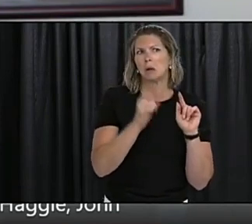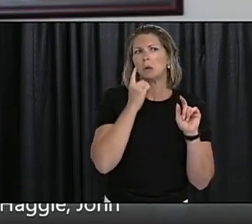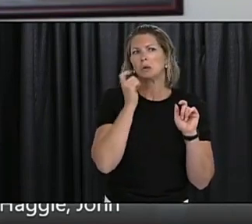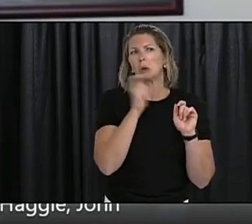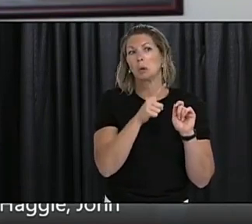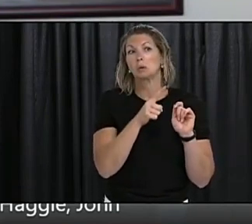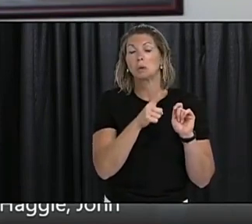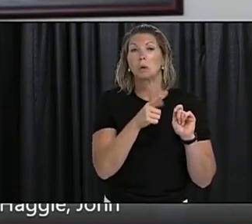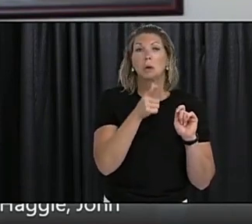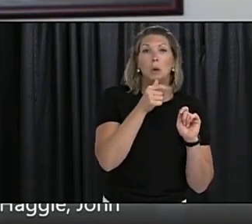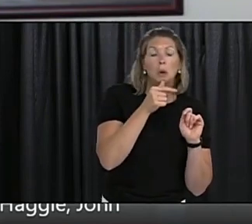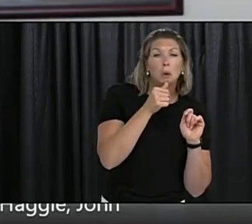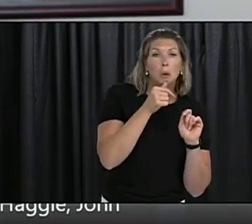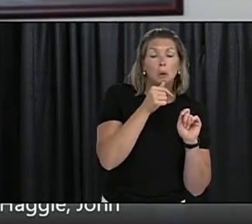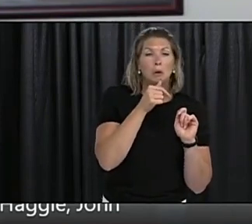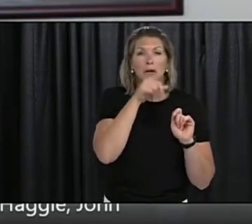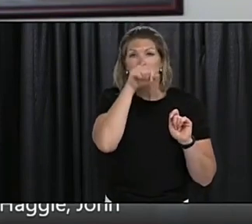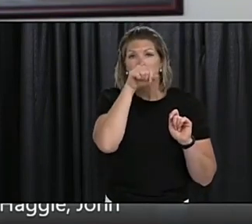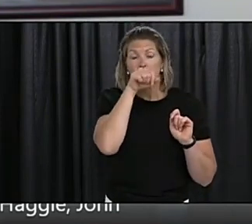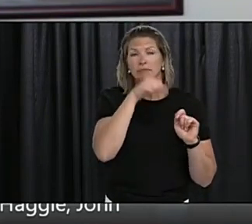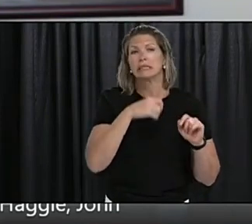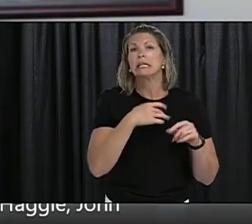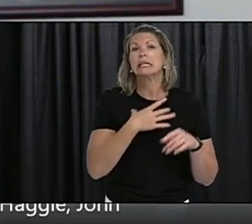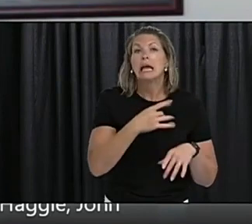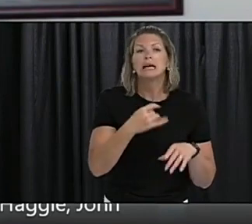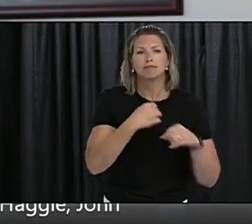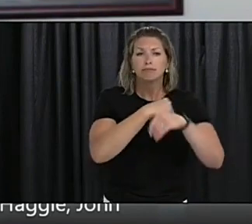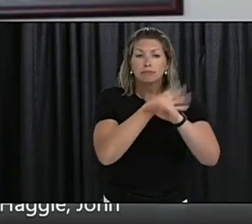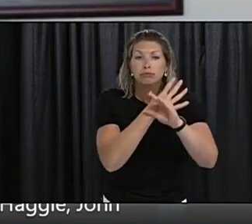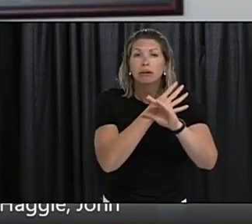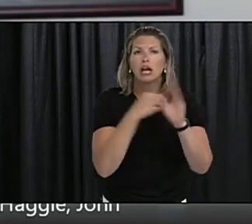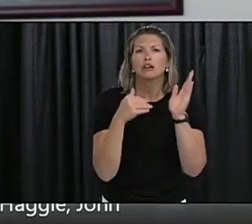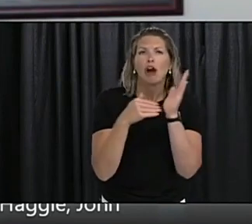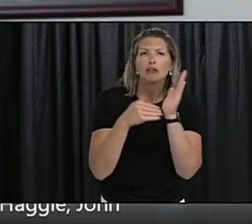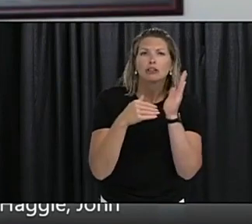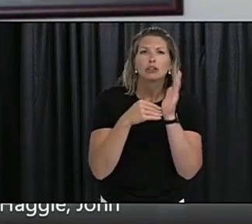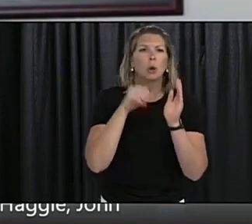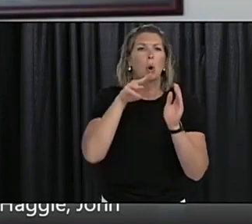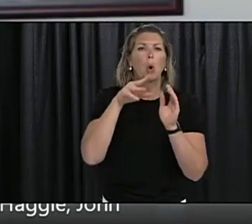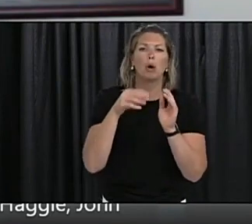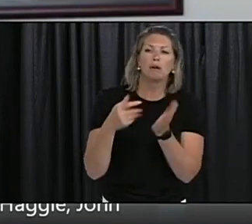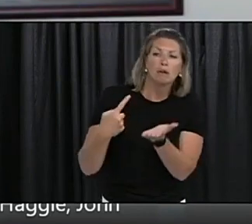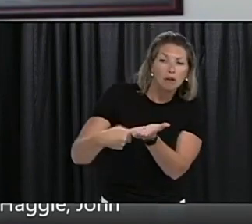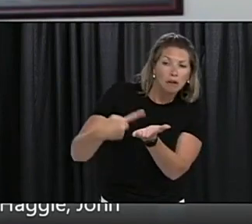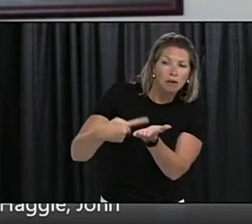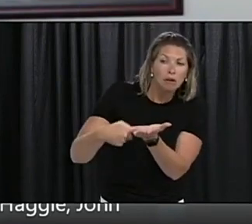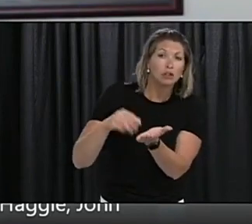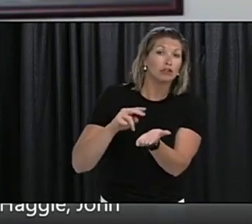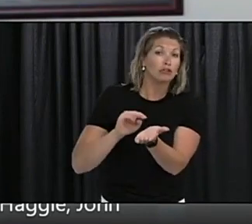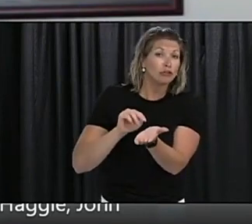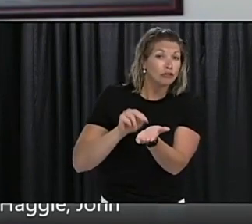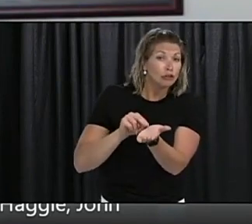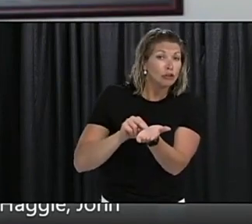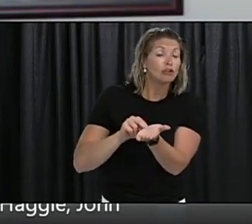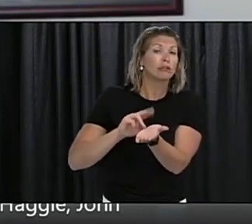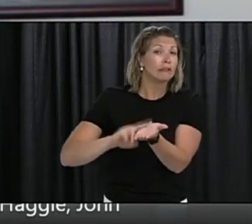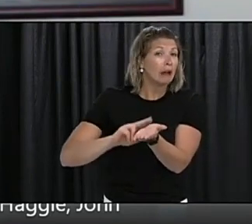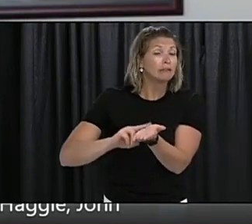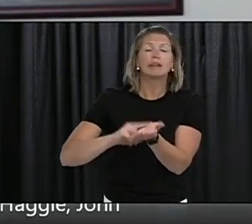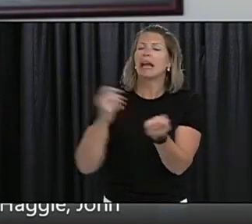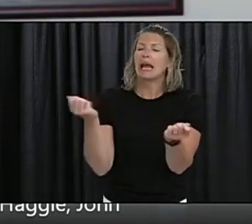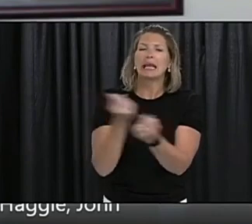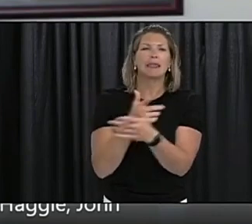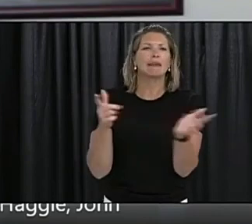access through virtual care to compensate. So care is out there. All the RHA clinics are open and